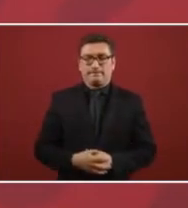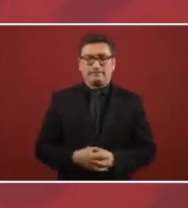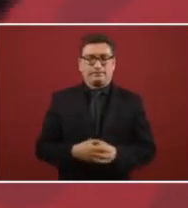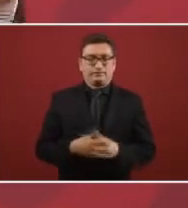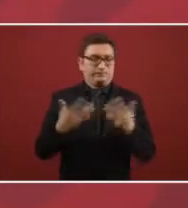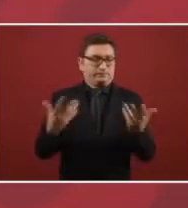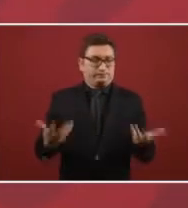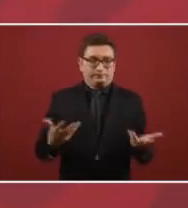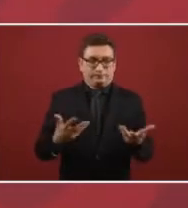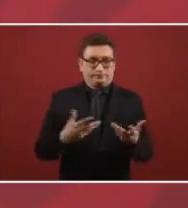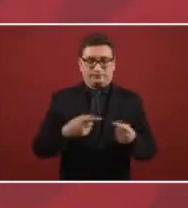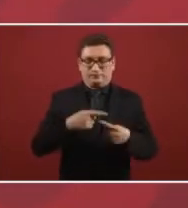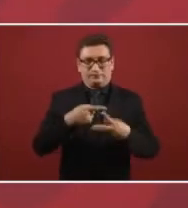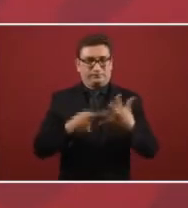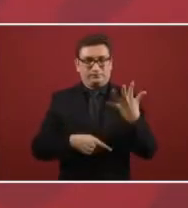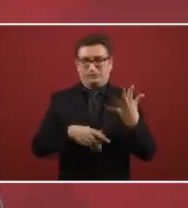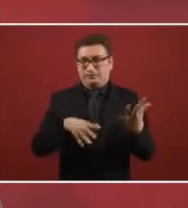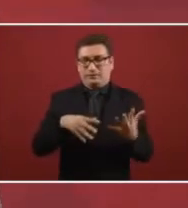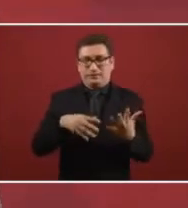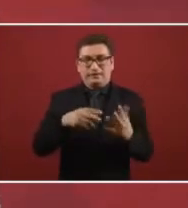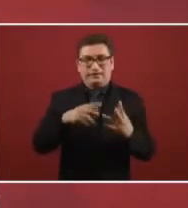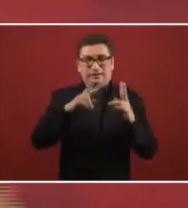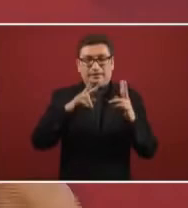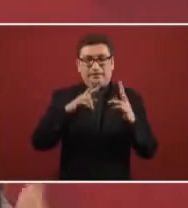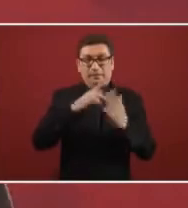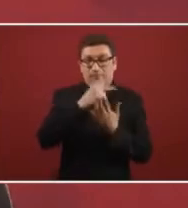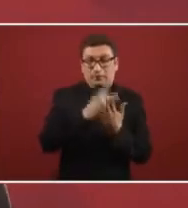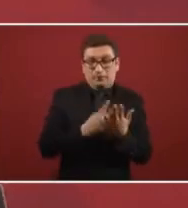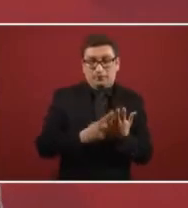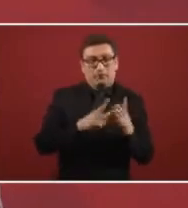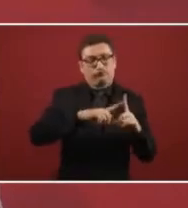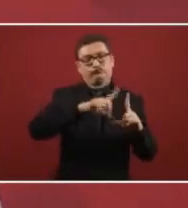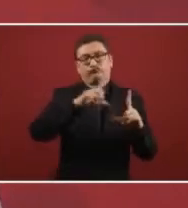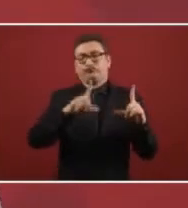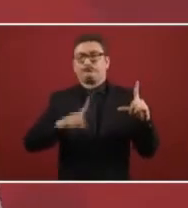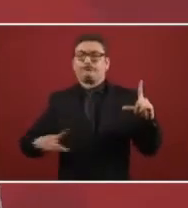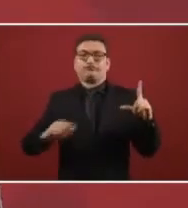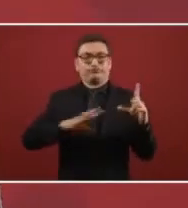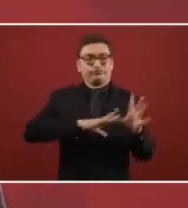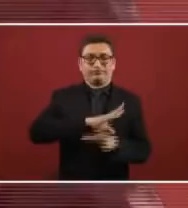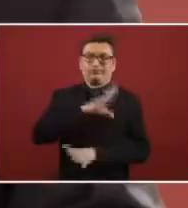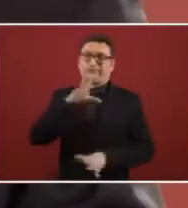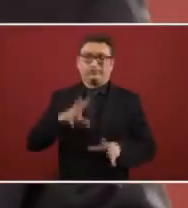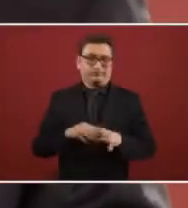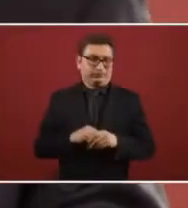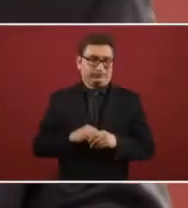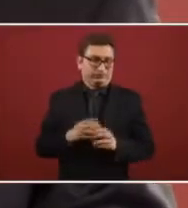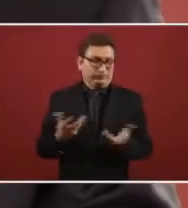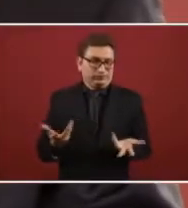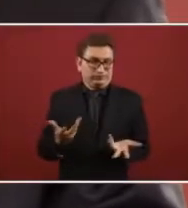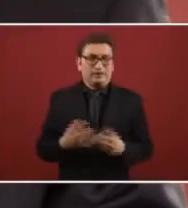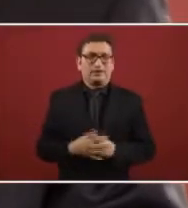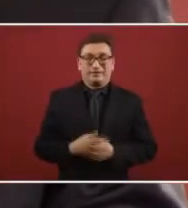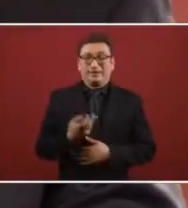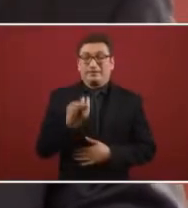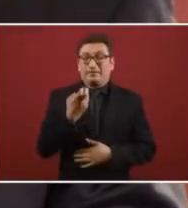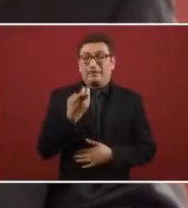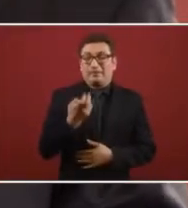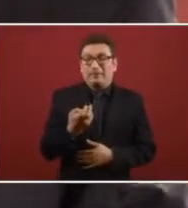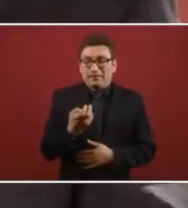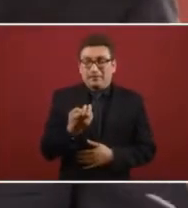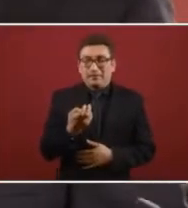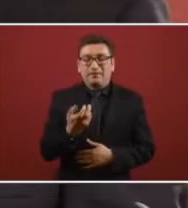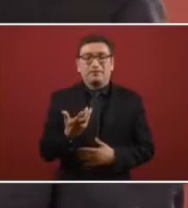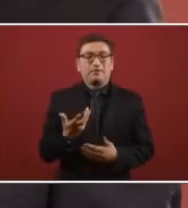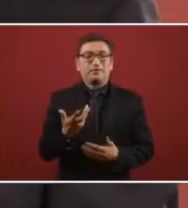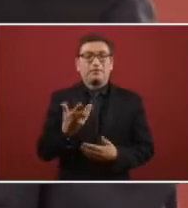so like that in general so therefore in this way it's not just